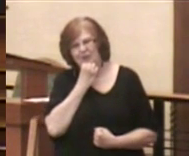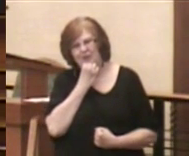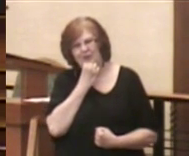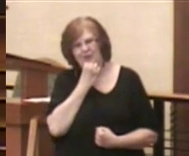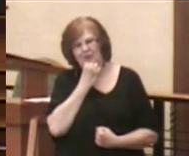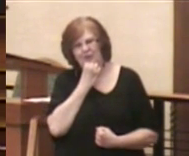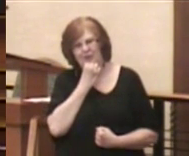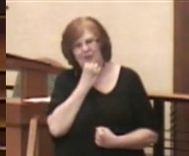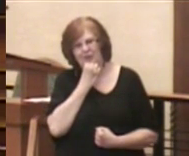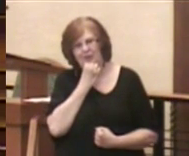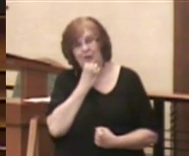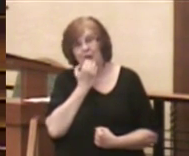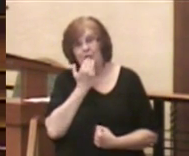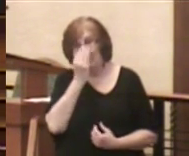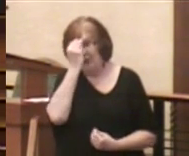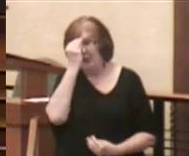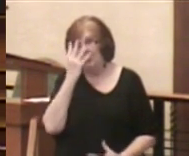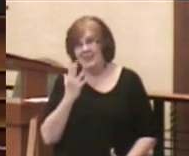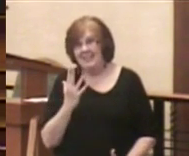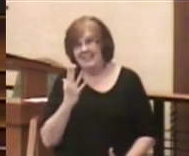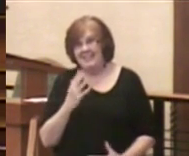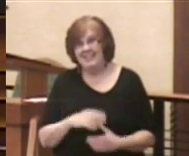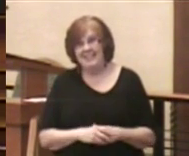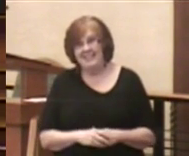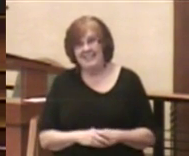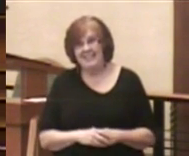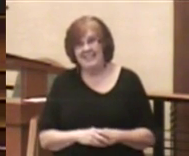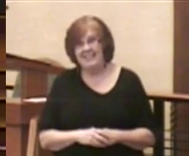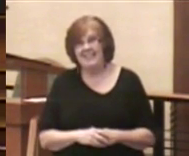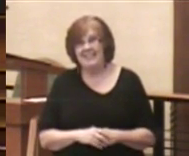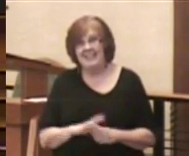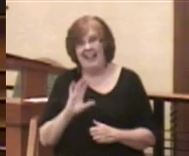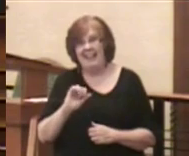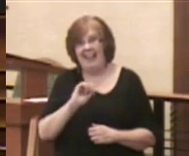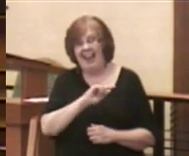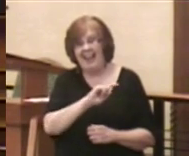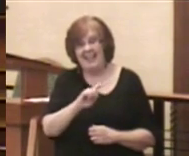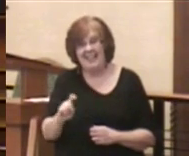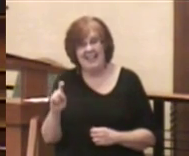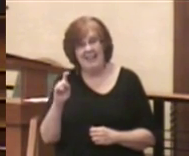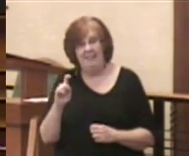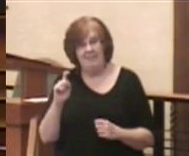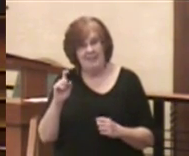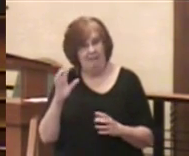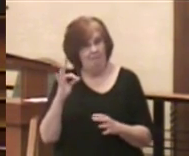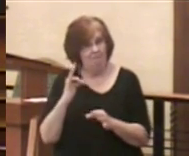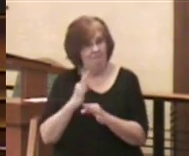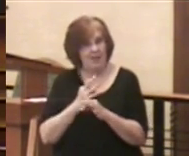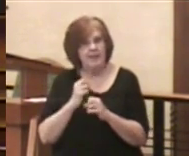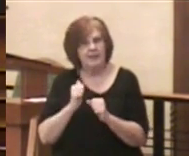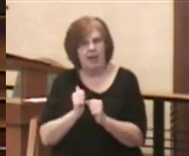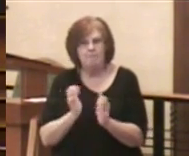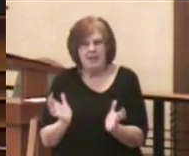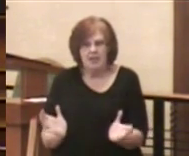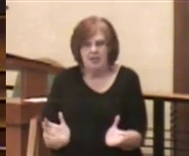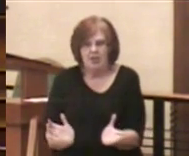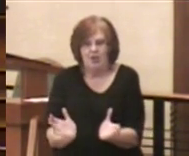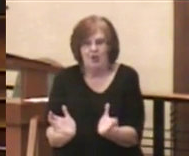And there is good news. That gift of faith can be nourished,